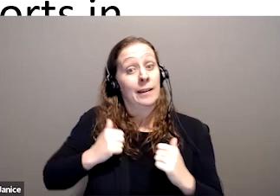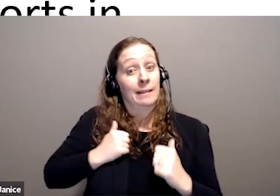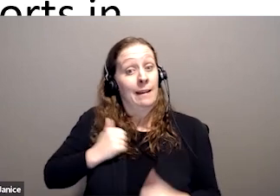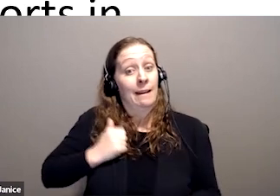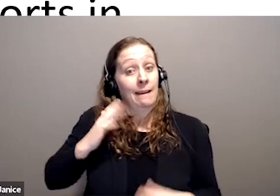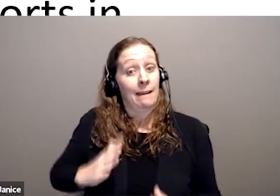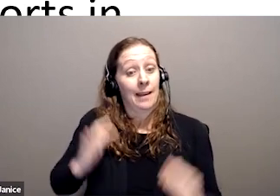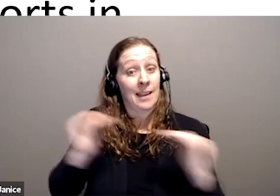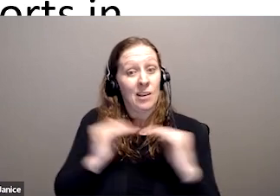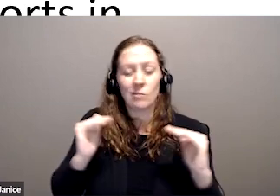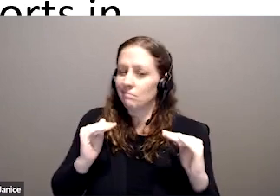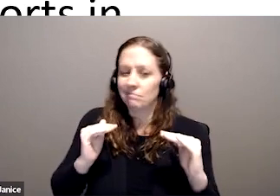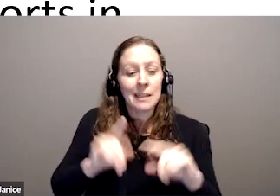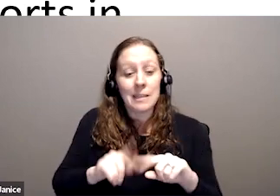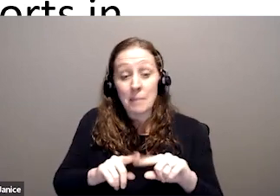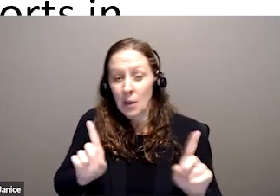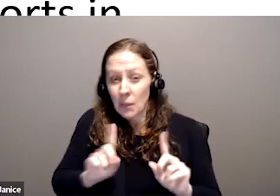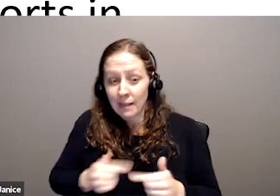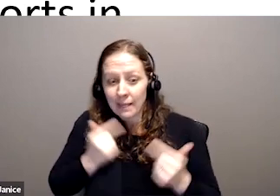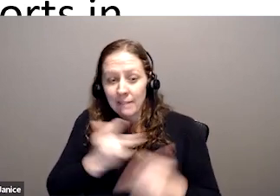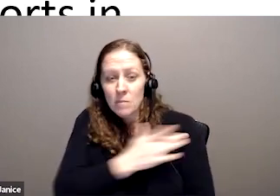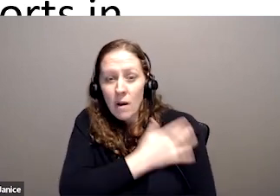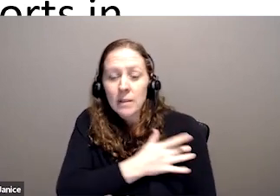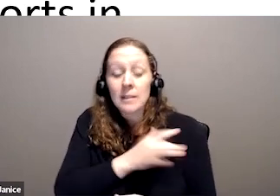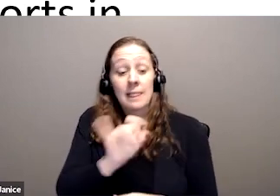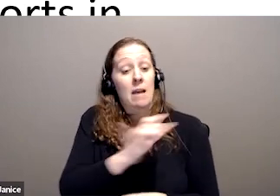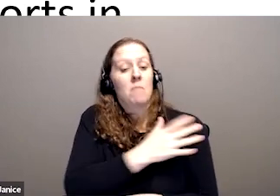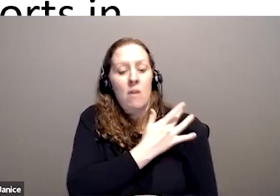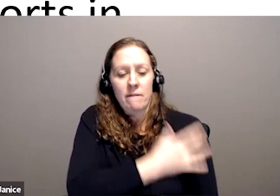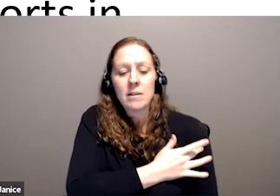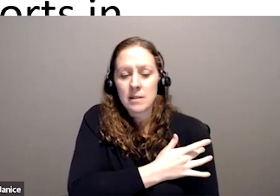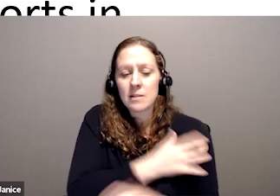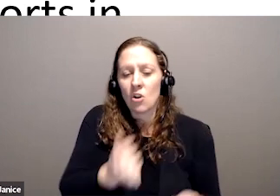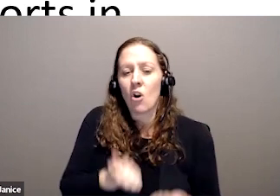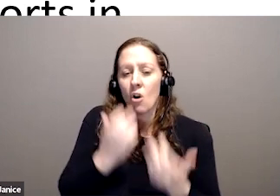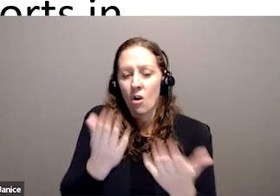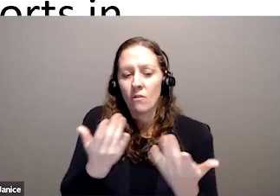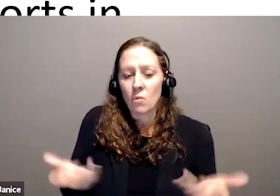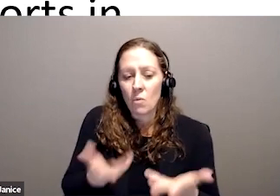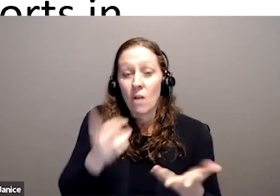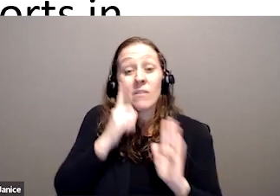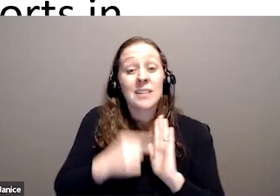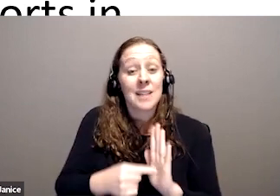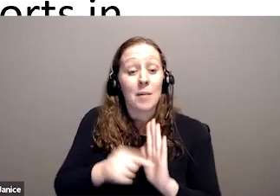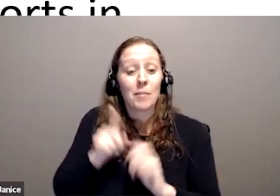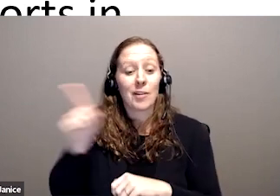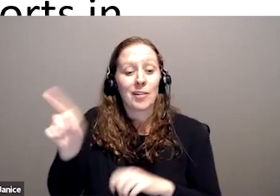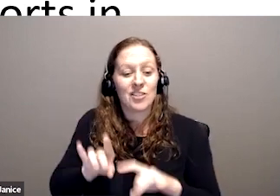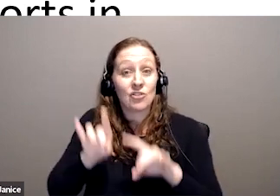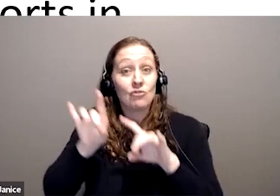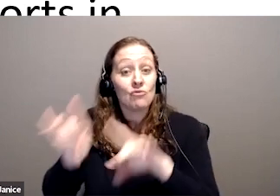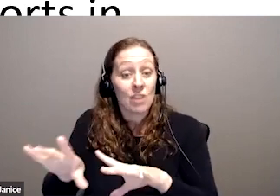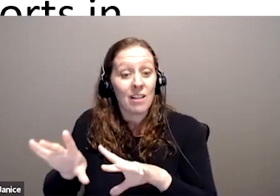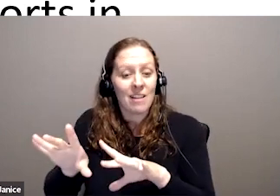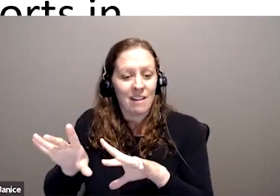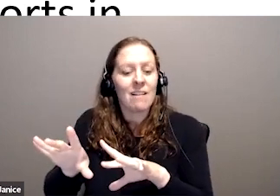lot depends on the province you're in and what that province has to offer. Hence, like in Australia, which also had a